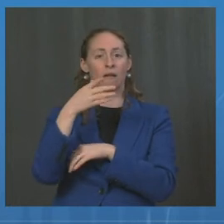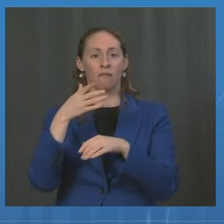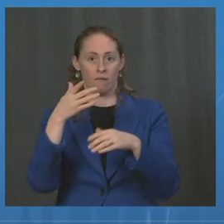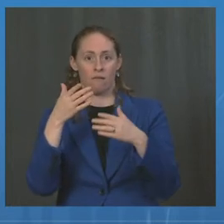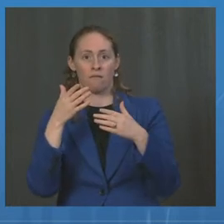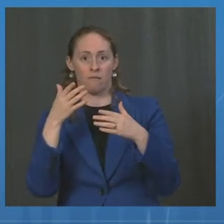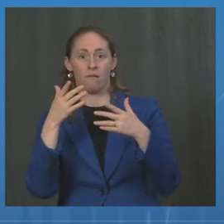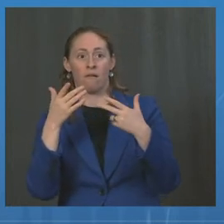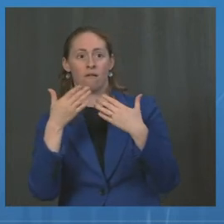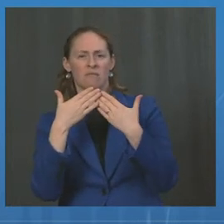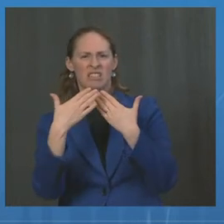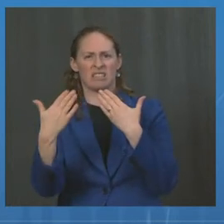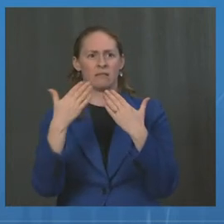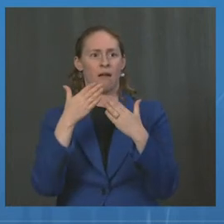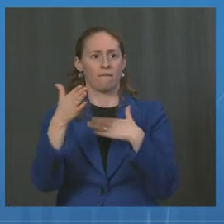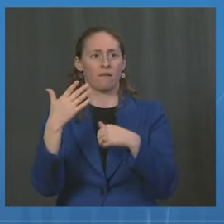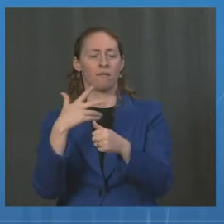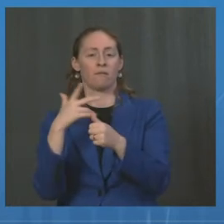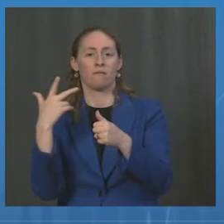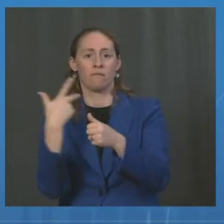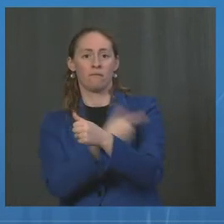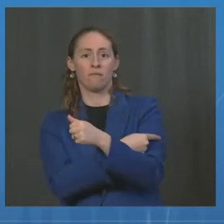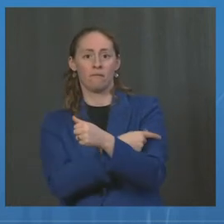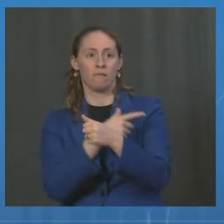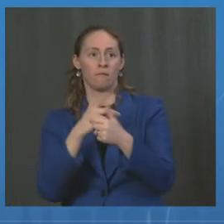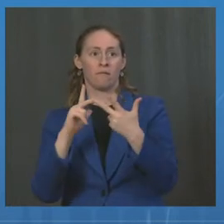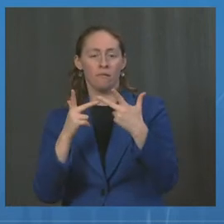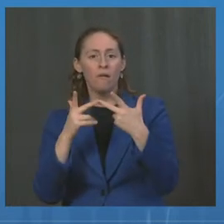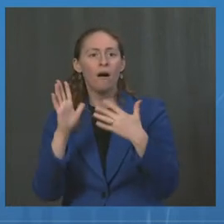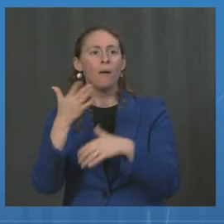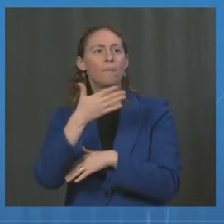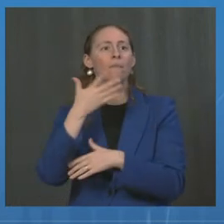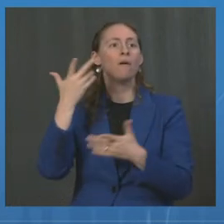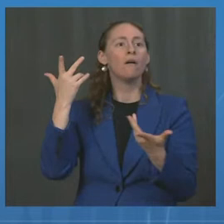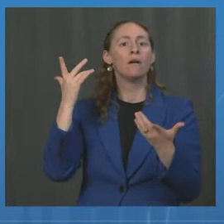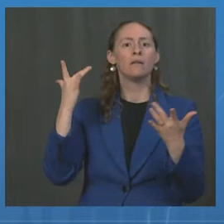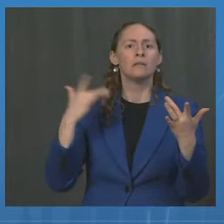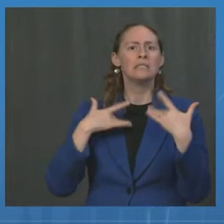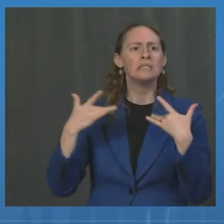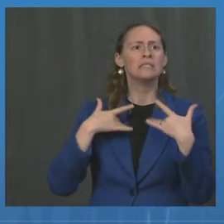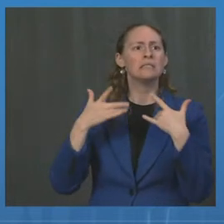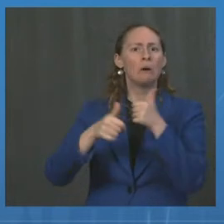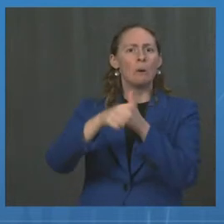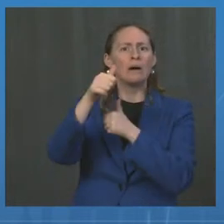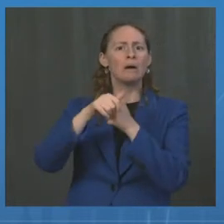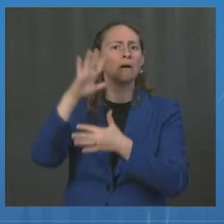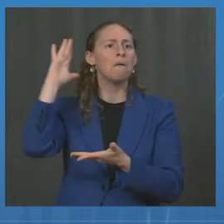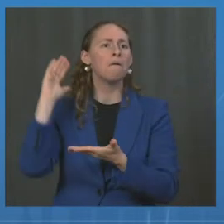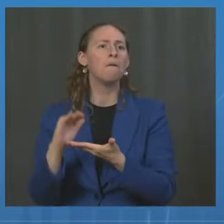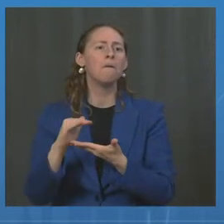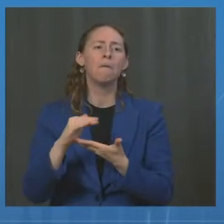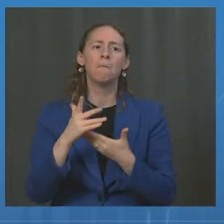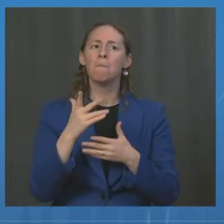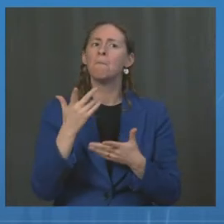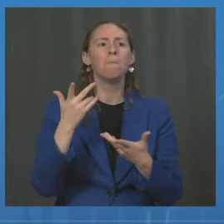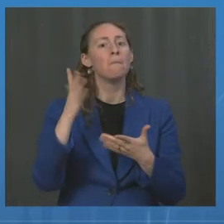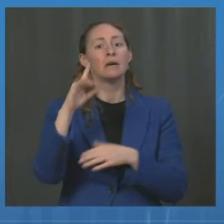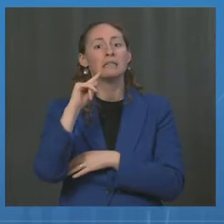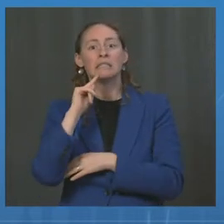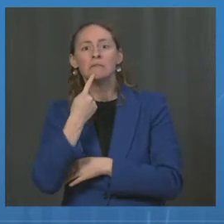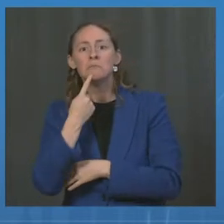diminution in the relative risk of both confirmed infection and severe disease.